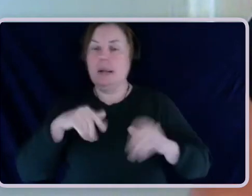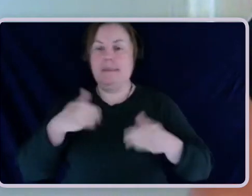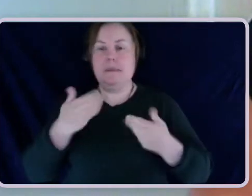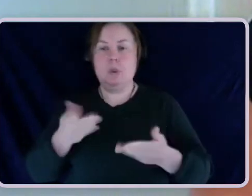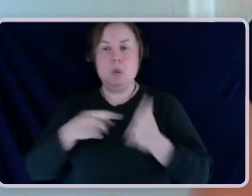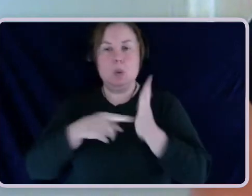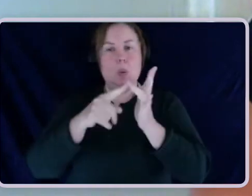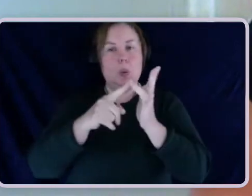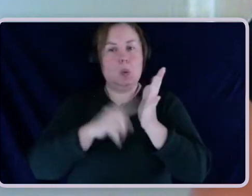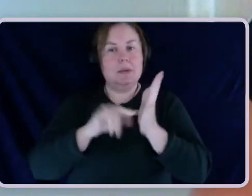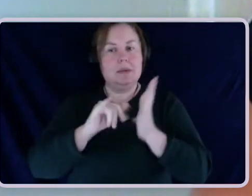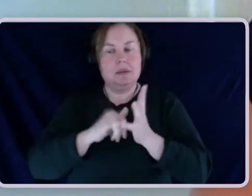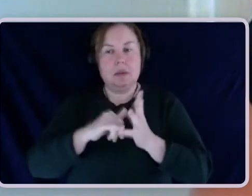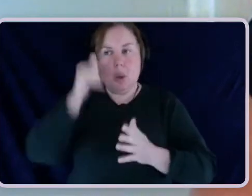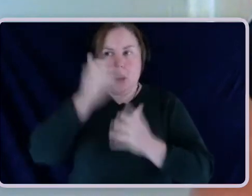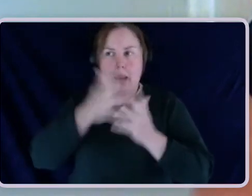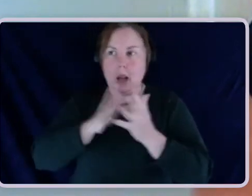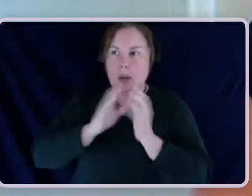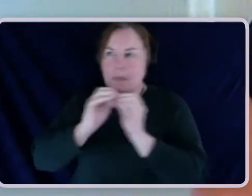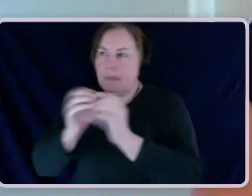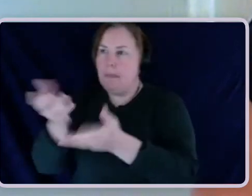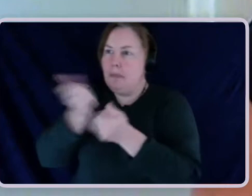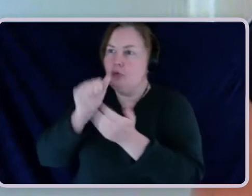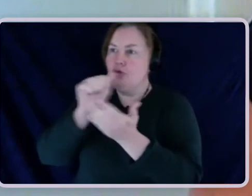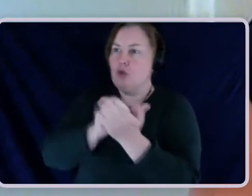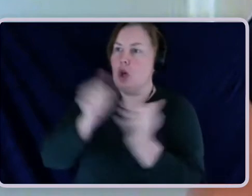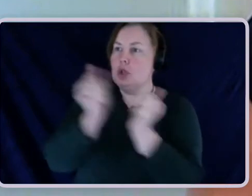which gives you the best chance of having your application approved.